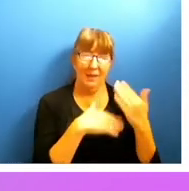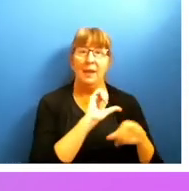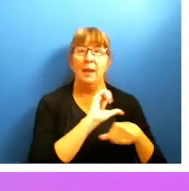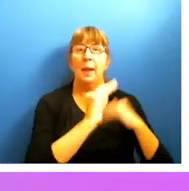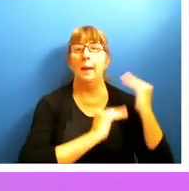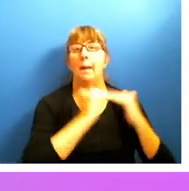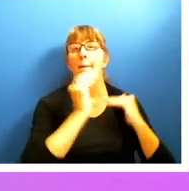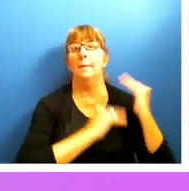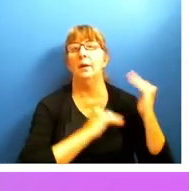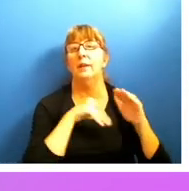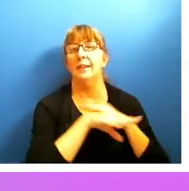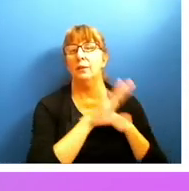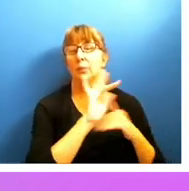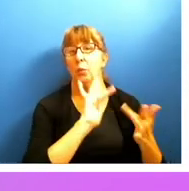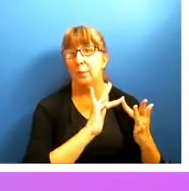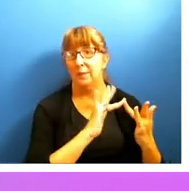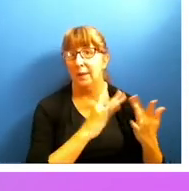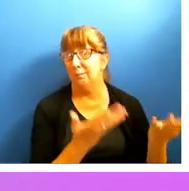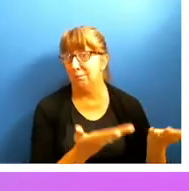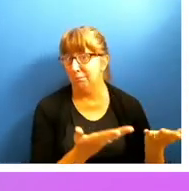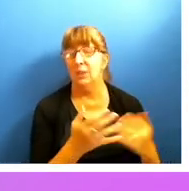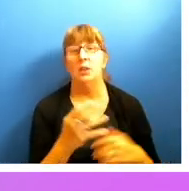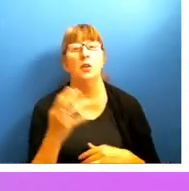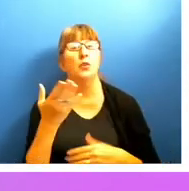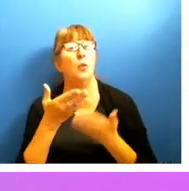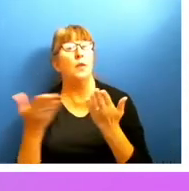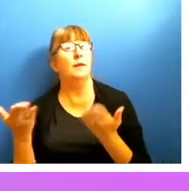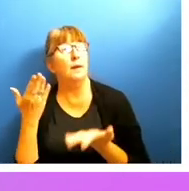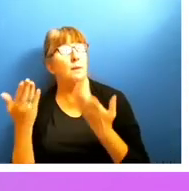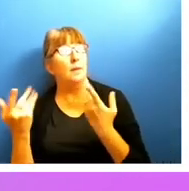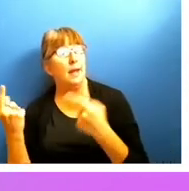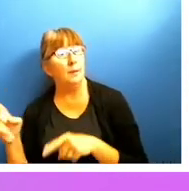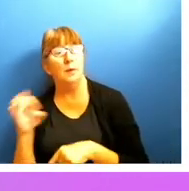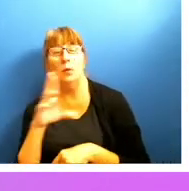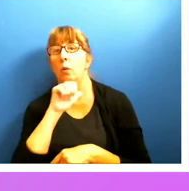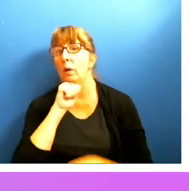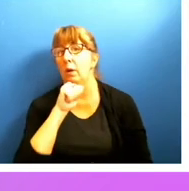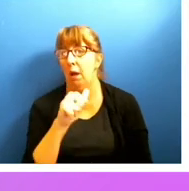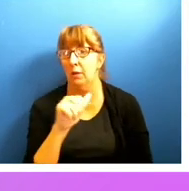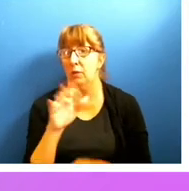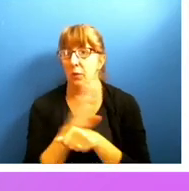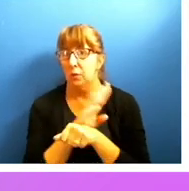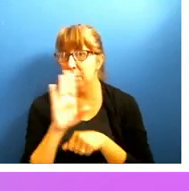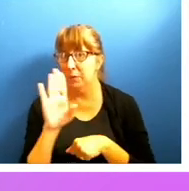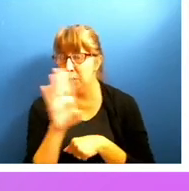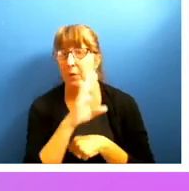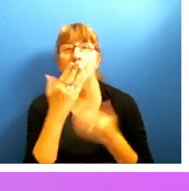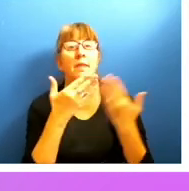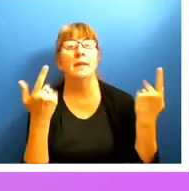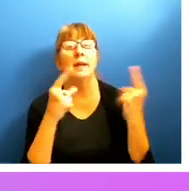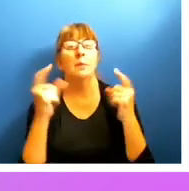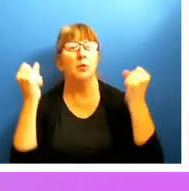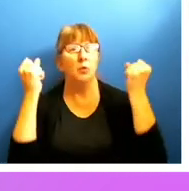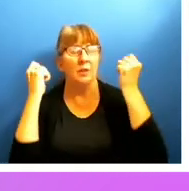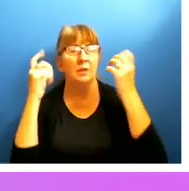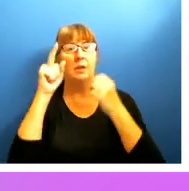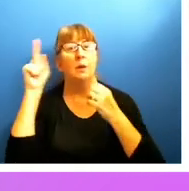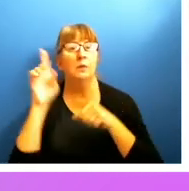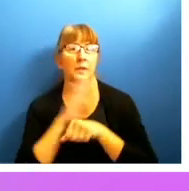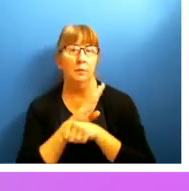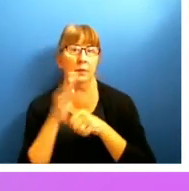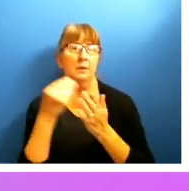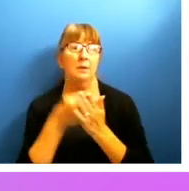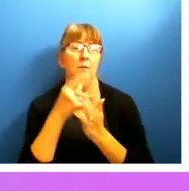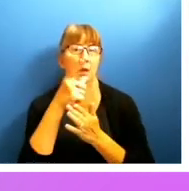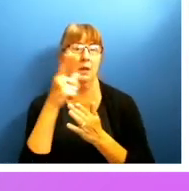website. So, again, you know, things that may or may not happen to your company, but things that have happened to a ton of companies and money that